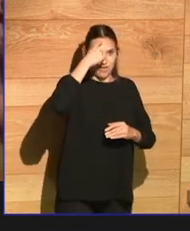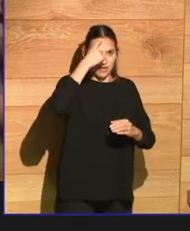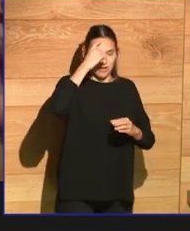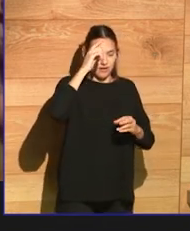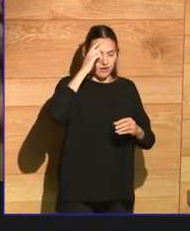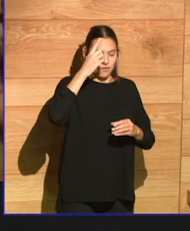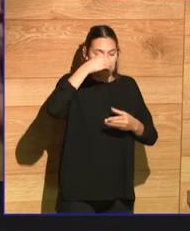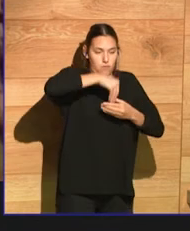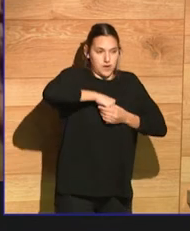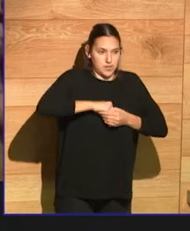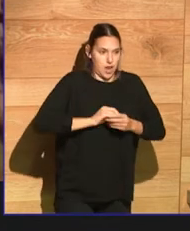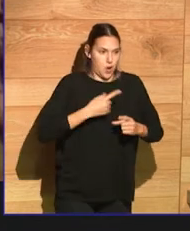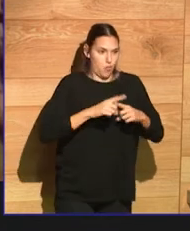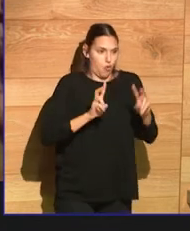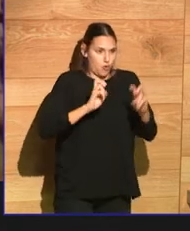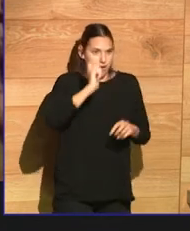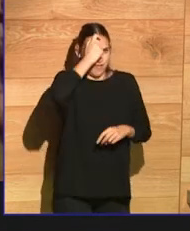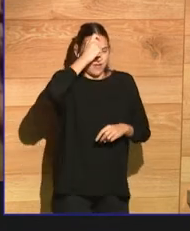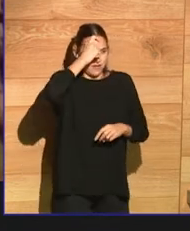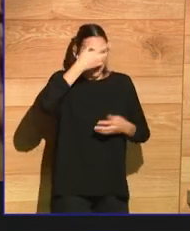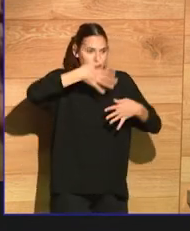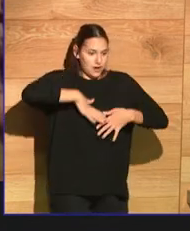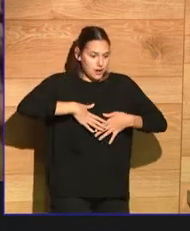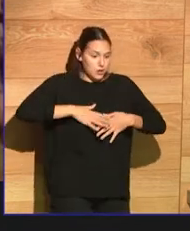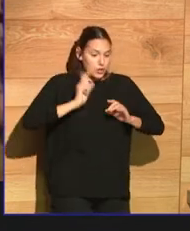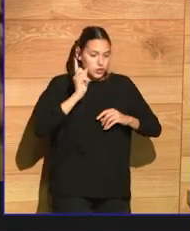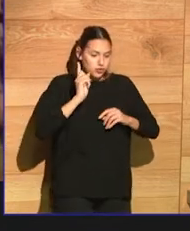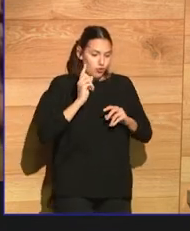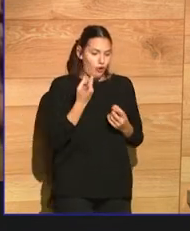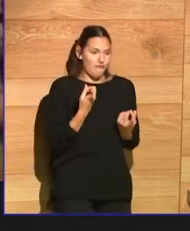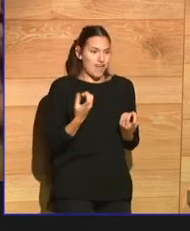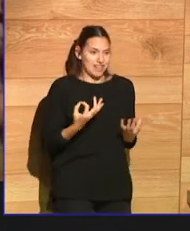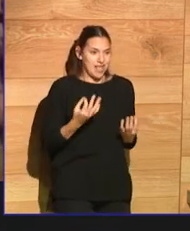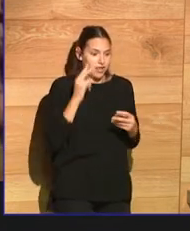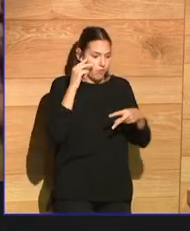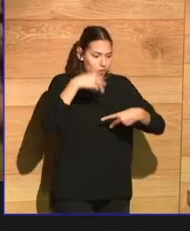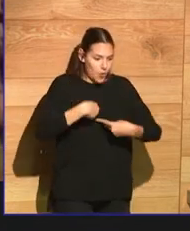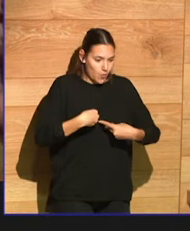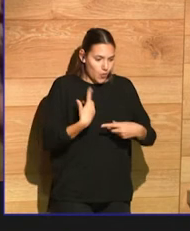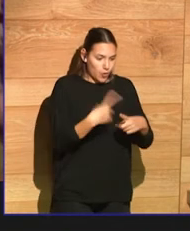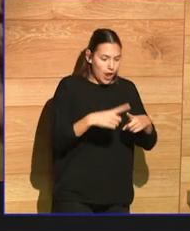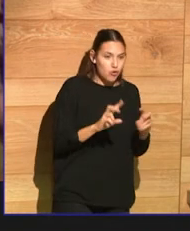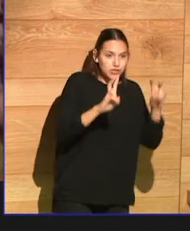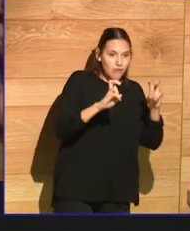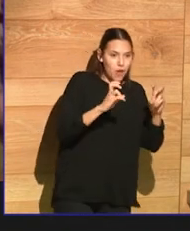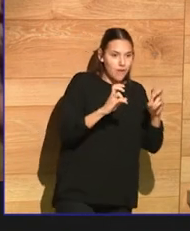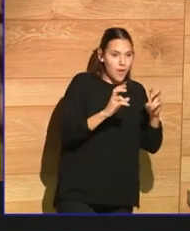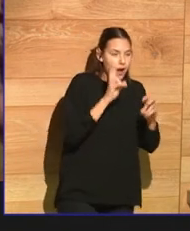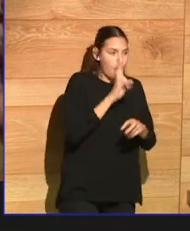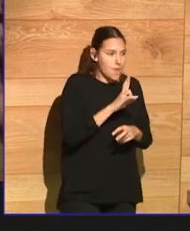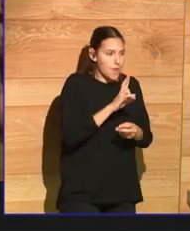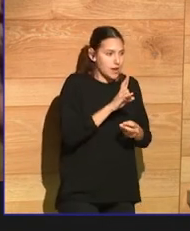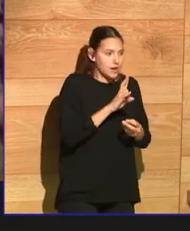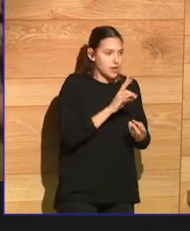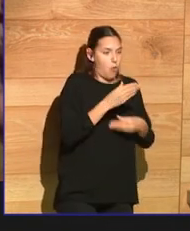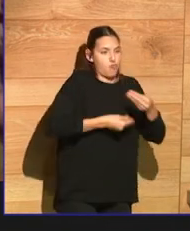and finding a way to flop them or to use them in a very unconventional way. Or of